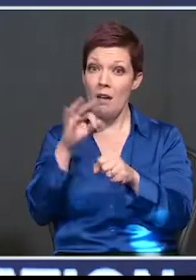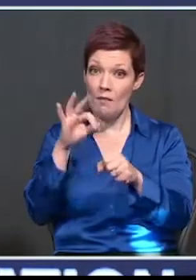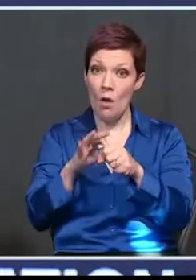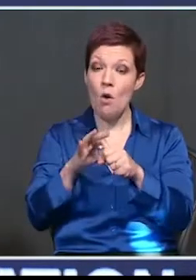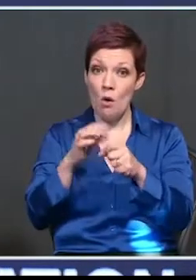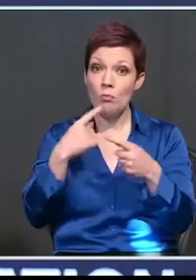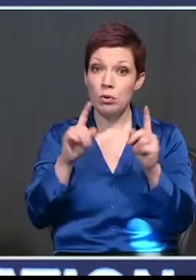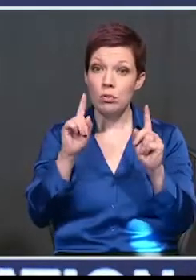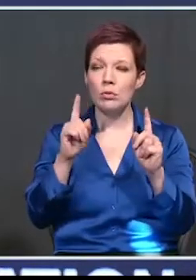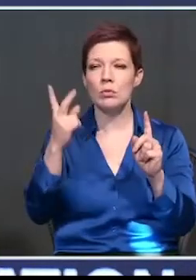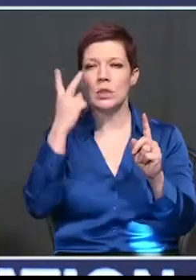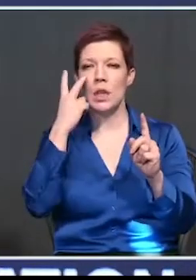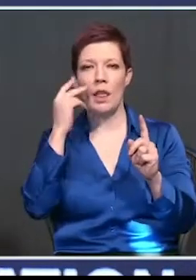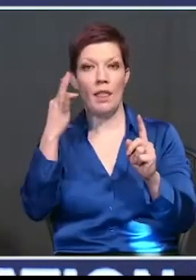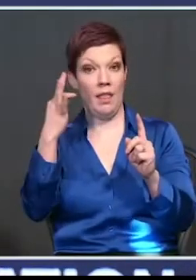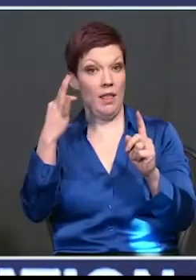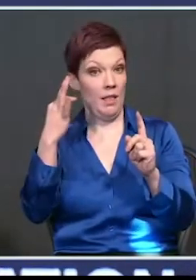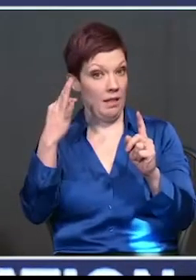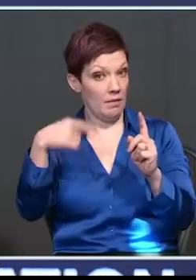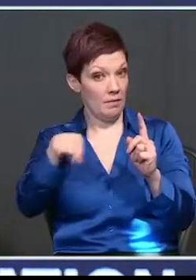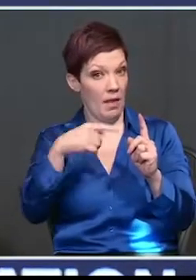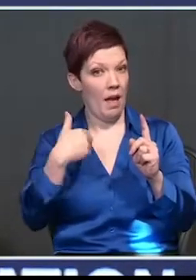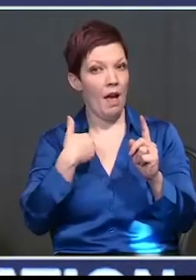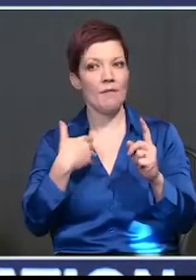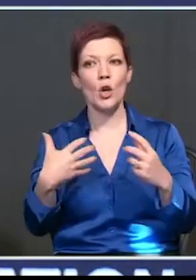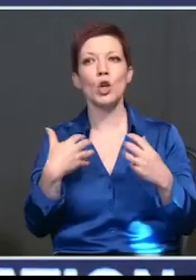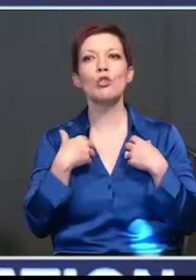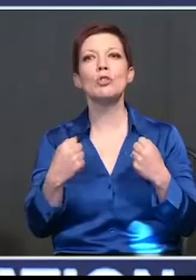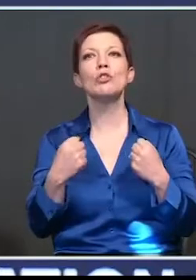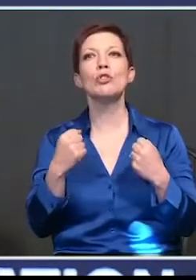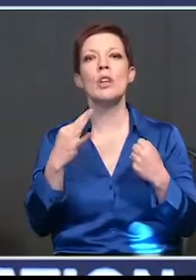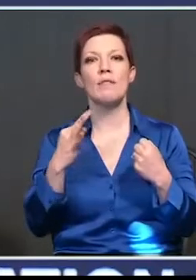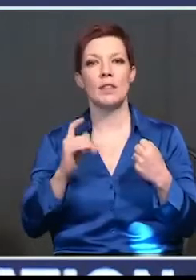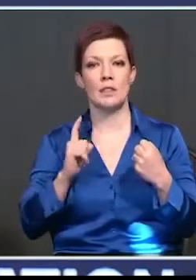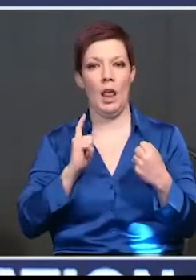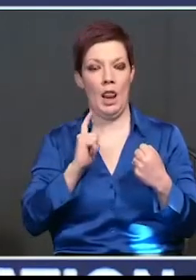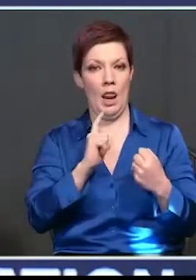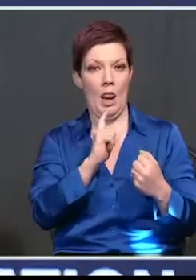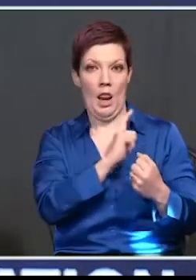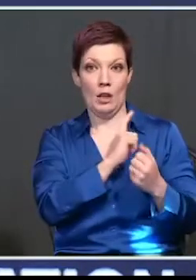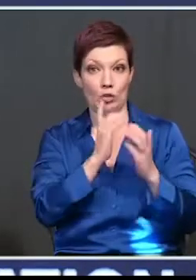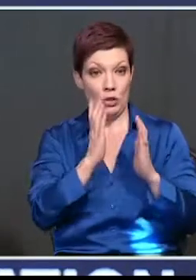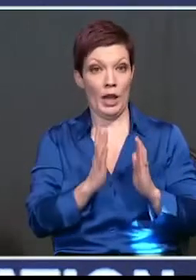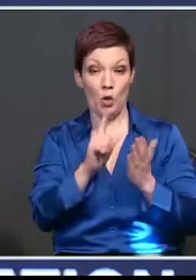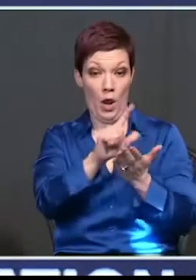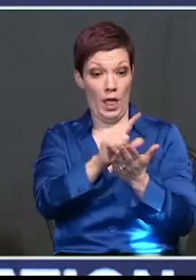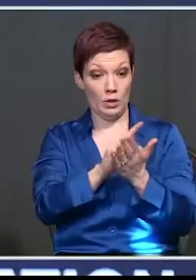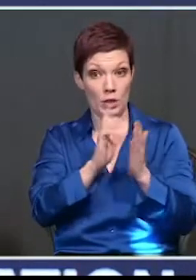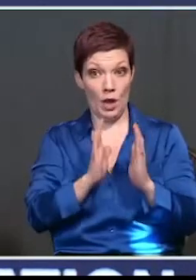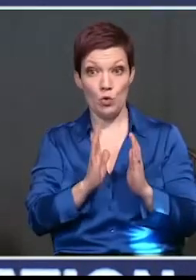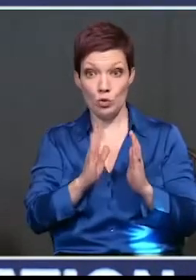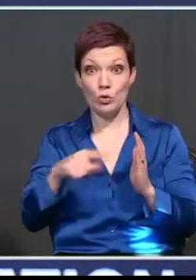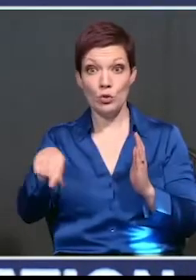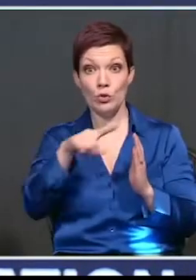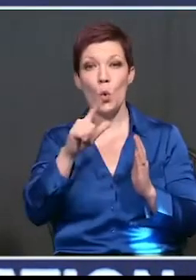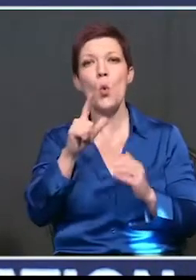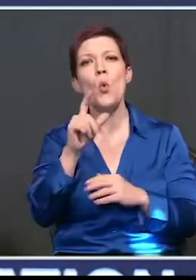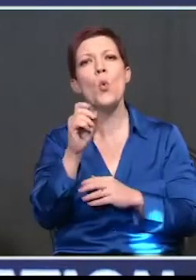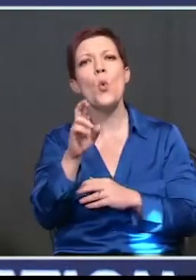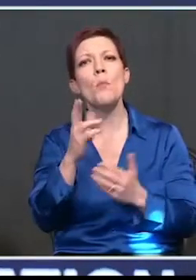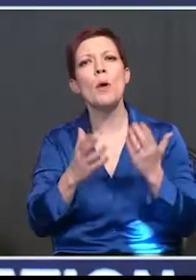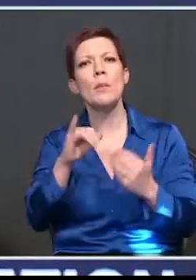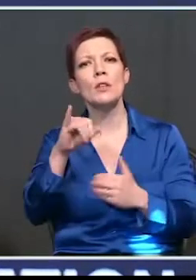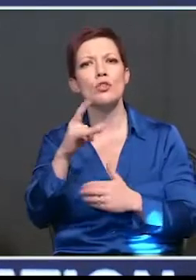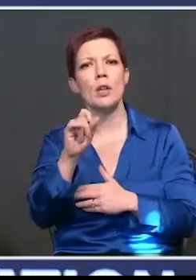has the courage, whether it's a legislator or legislatures or whether it's a justice of the Supreme